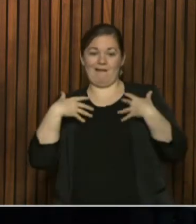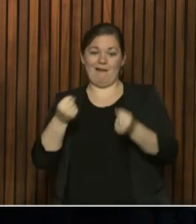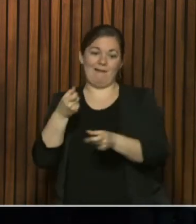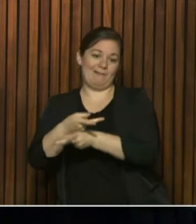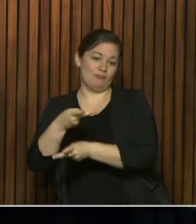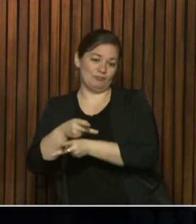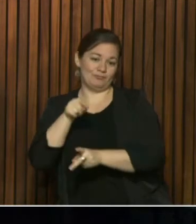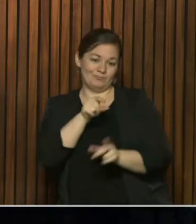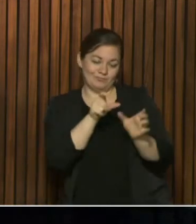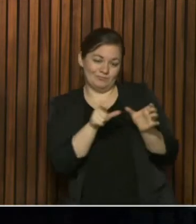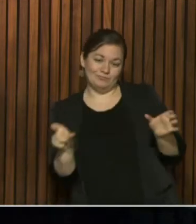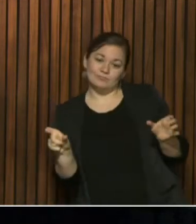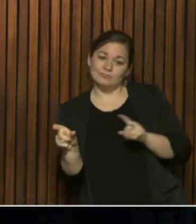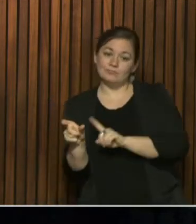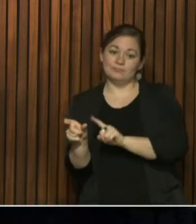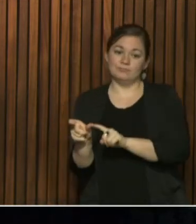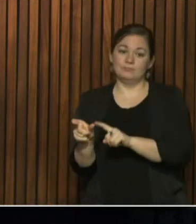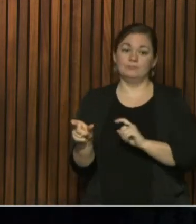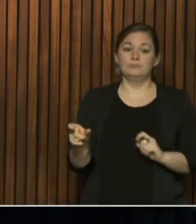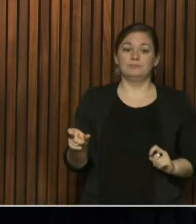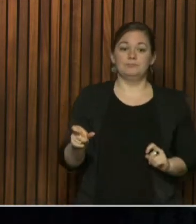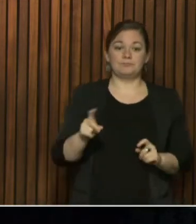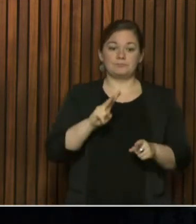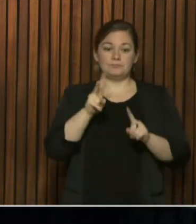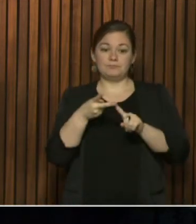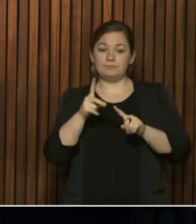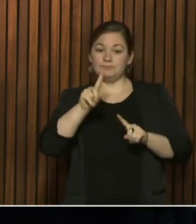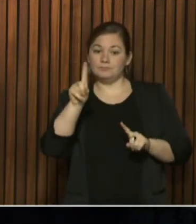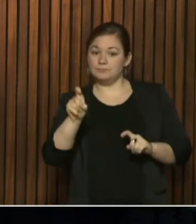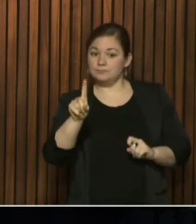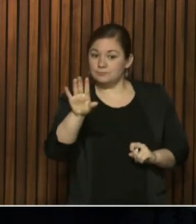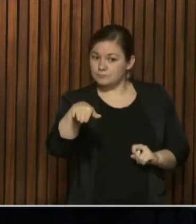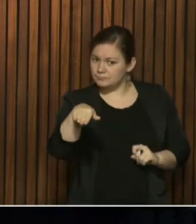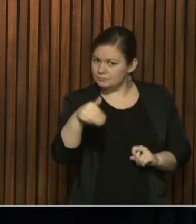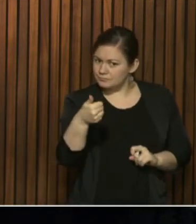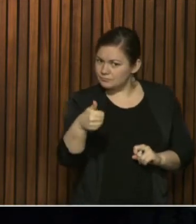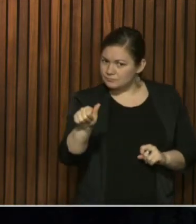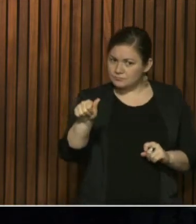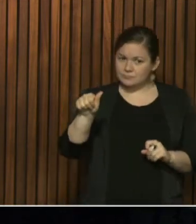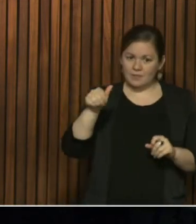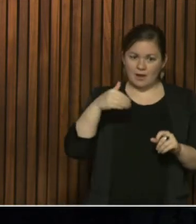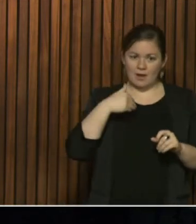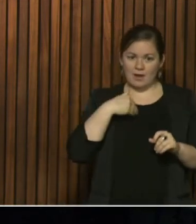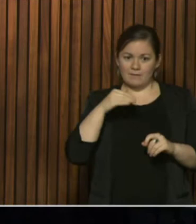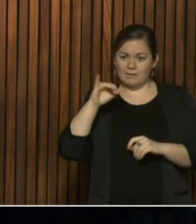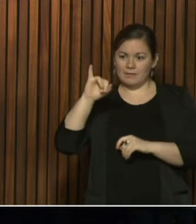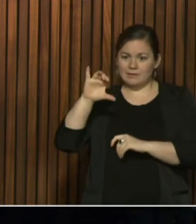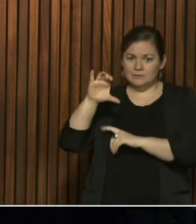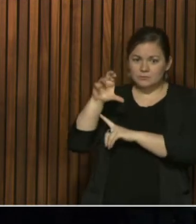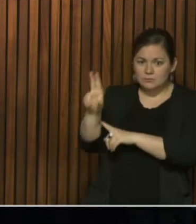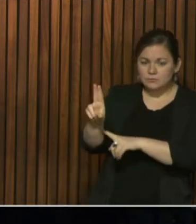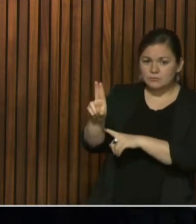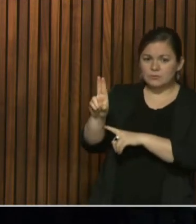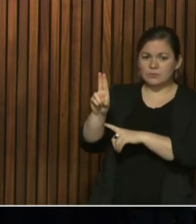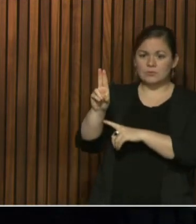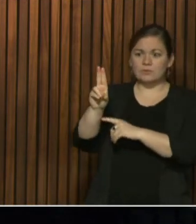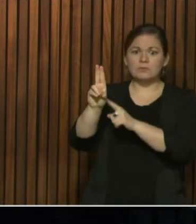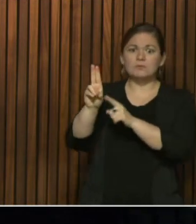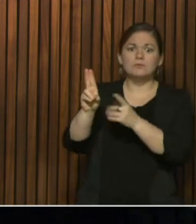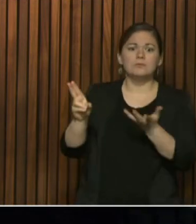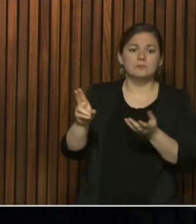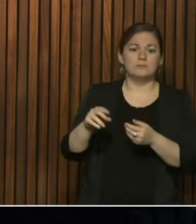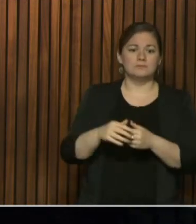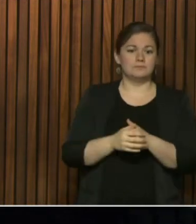If any of those are hospitalized or in ICU, what's the status of all those? Oh. That data we